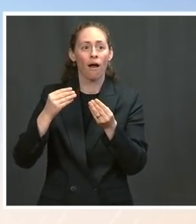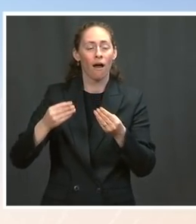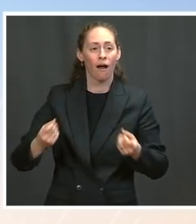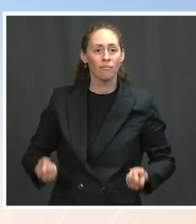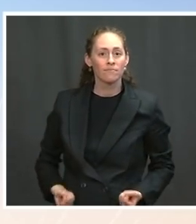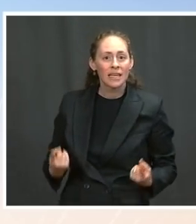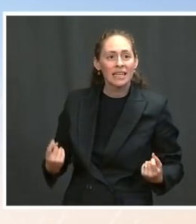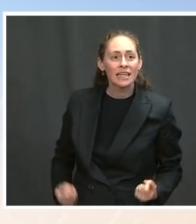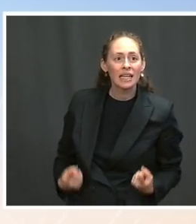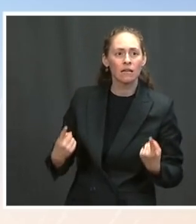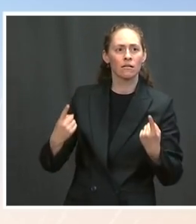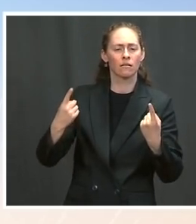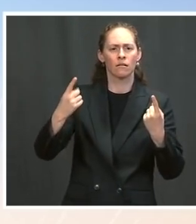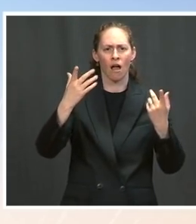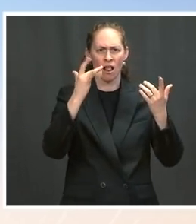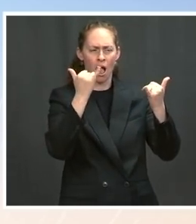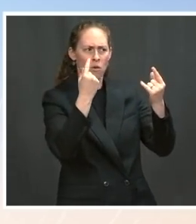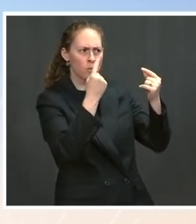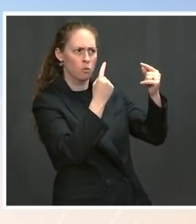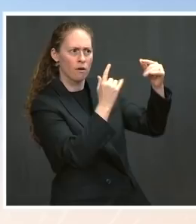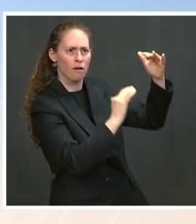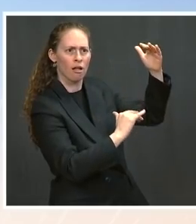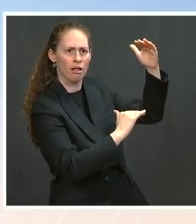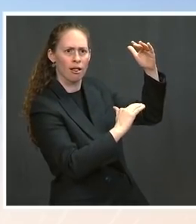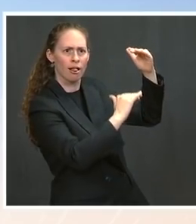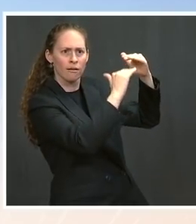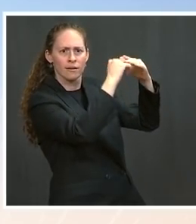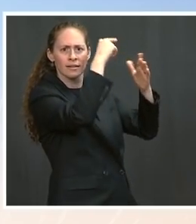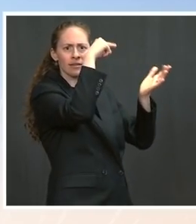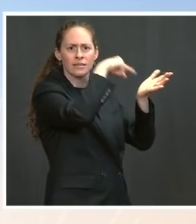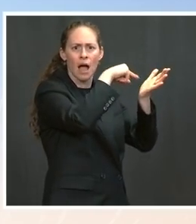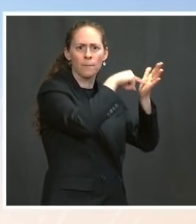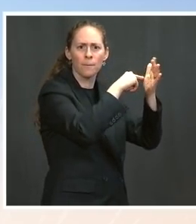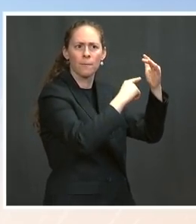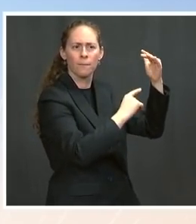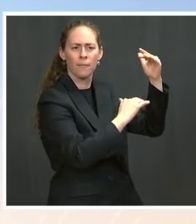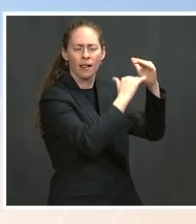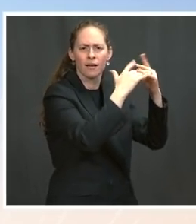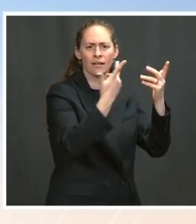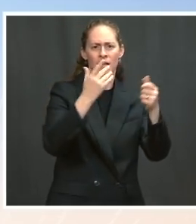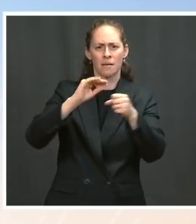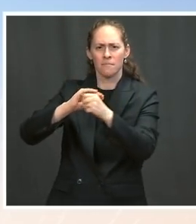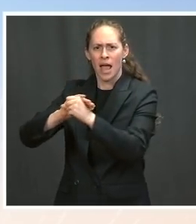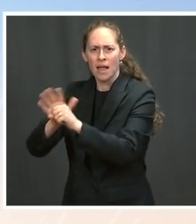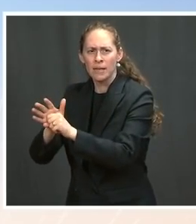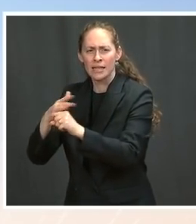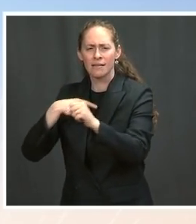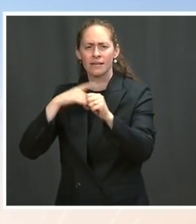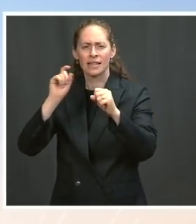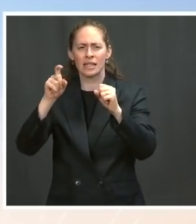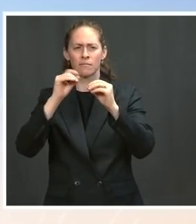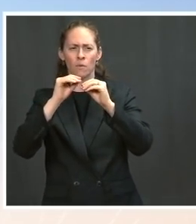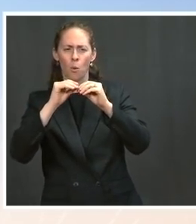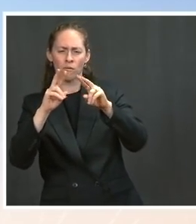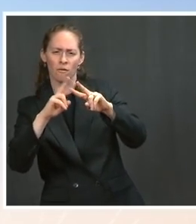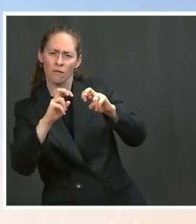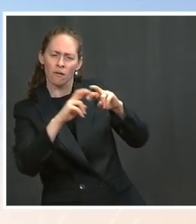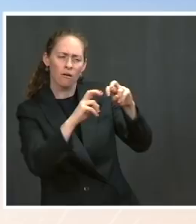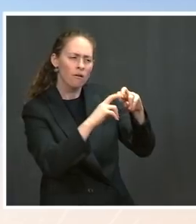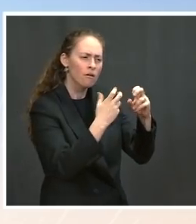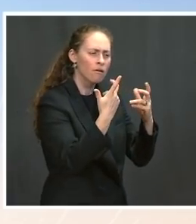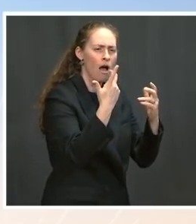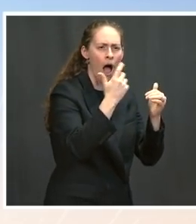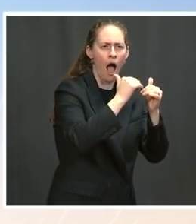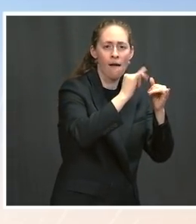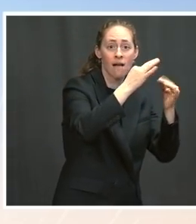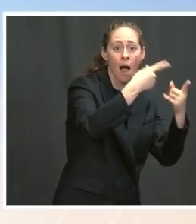So, we have evaluated a range of scenarios. And we are concerned that